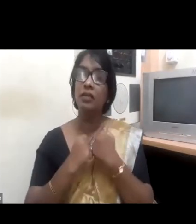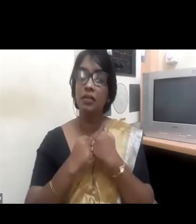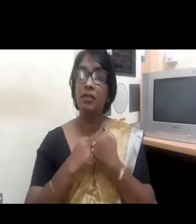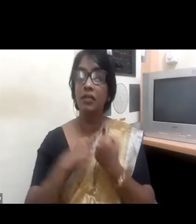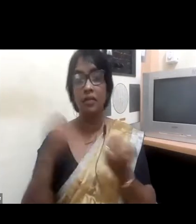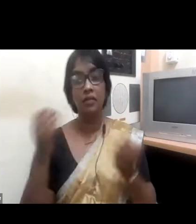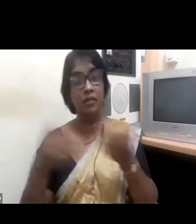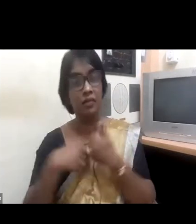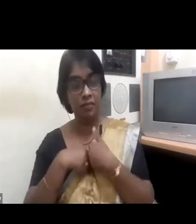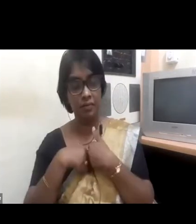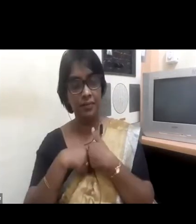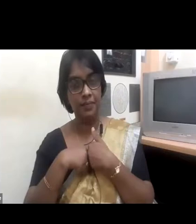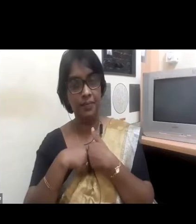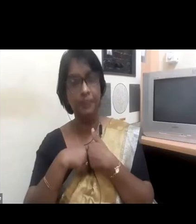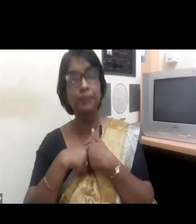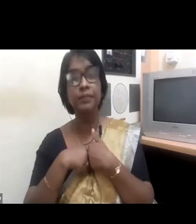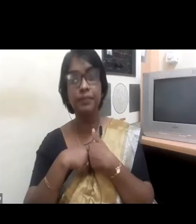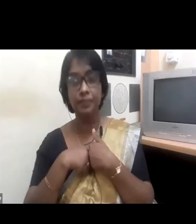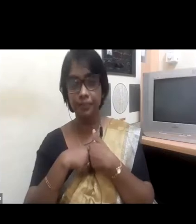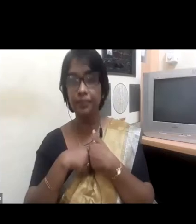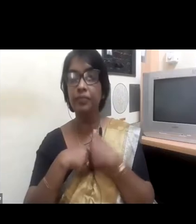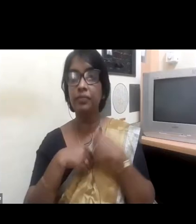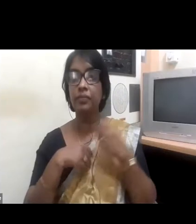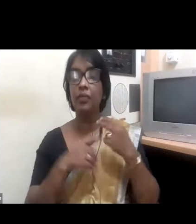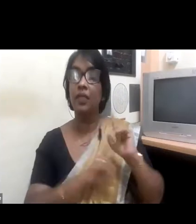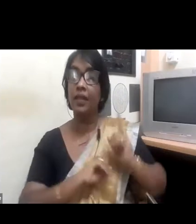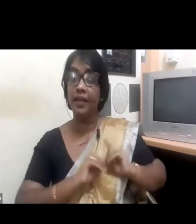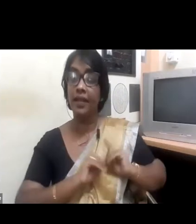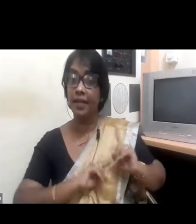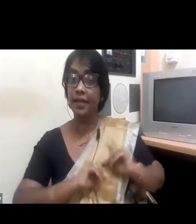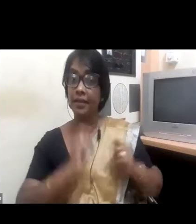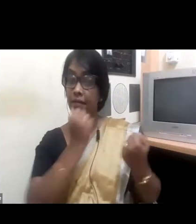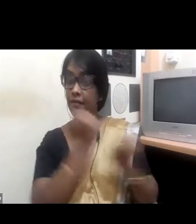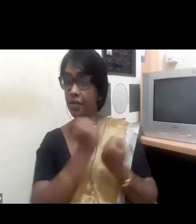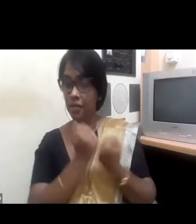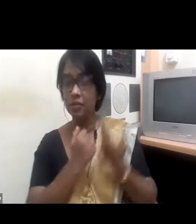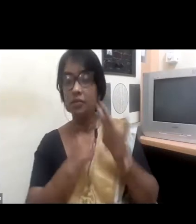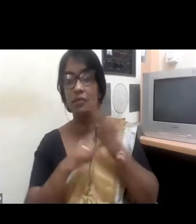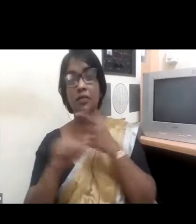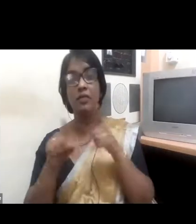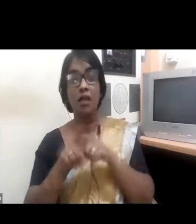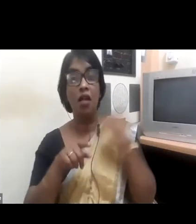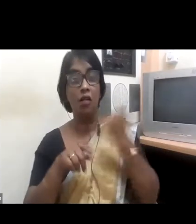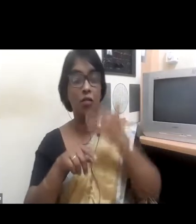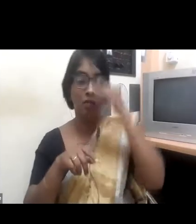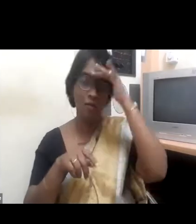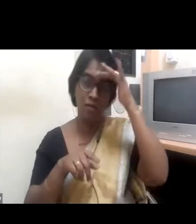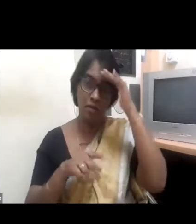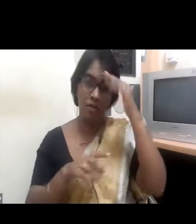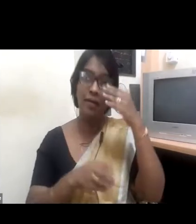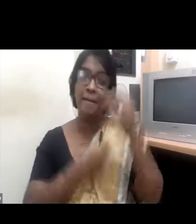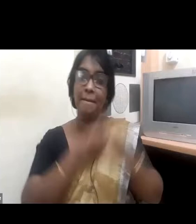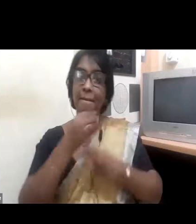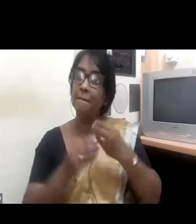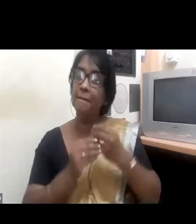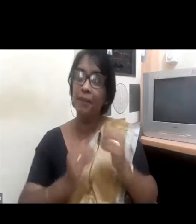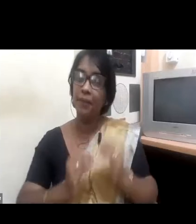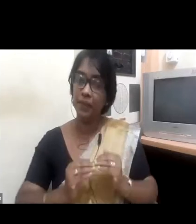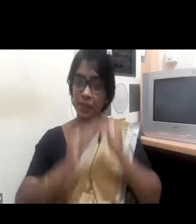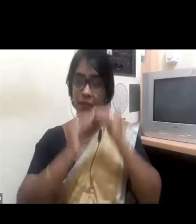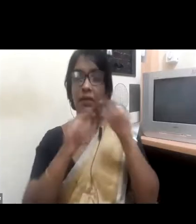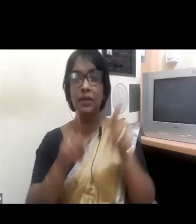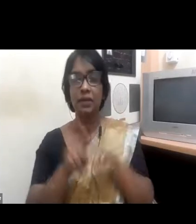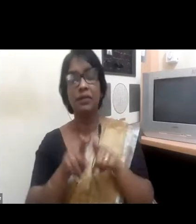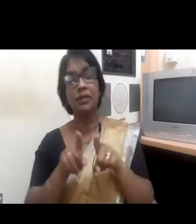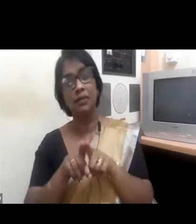budding leaders to get into a business leader. We have career development programs for senior leaders, women